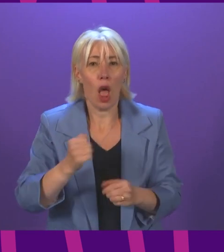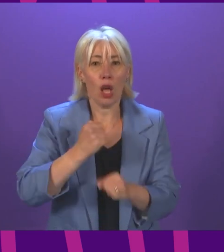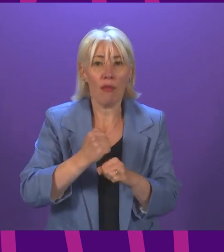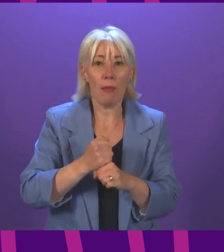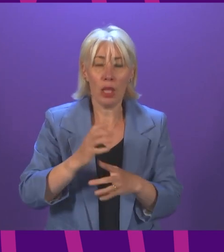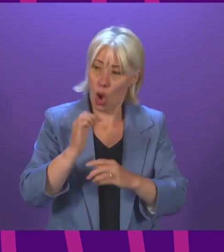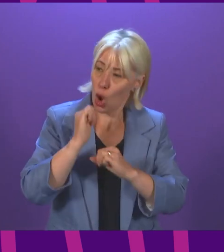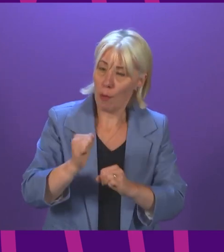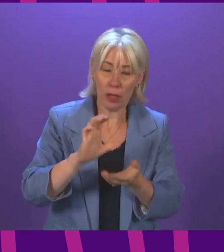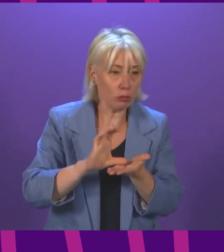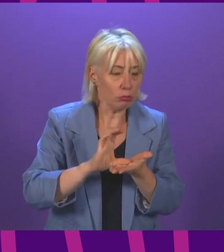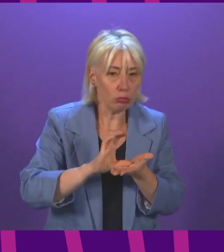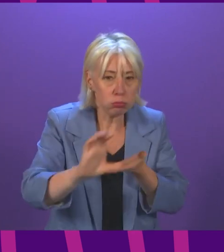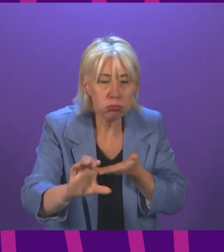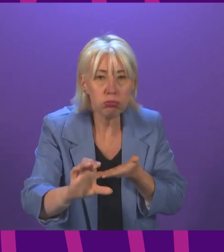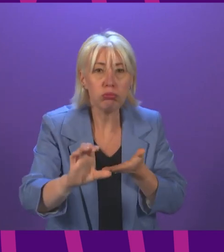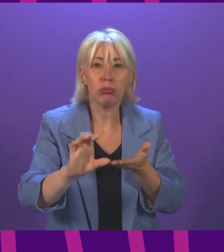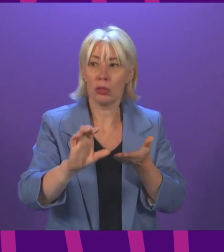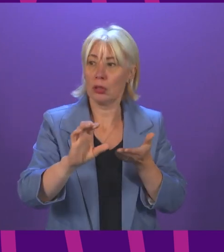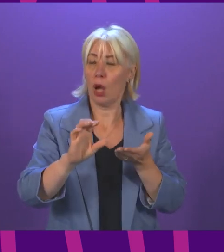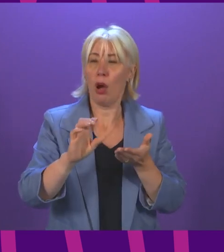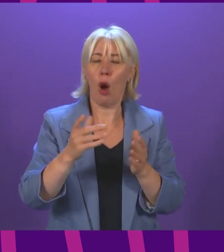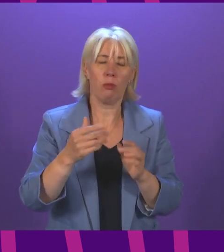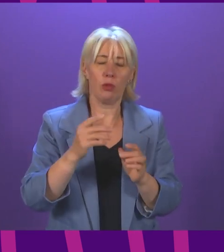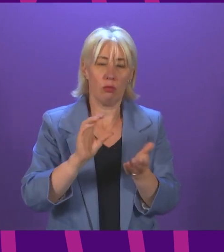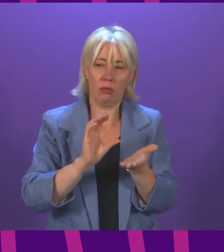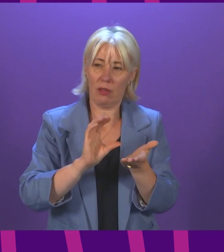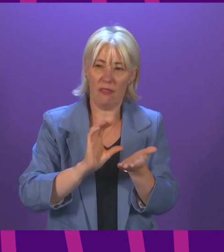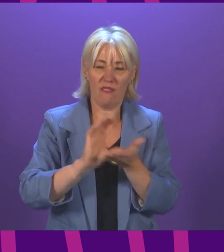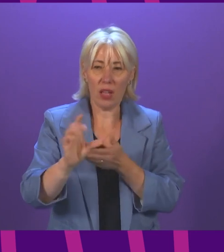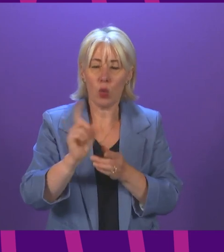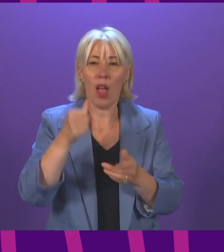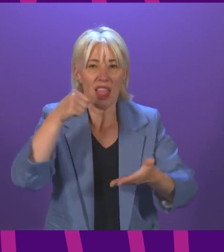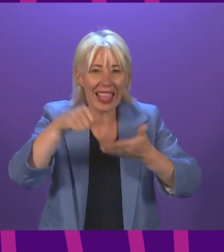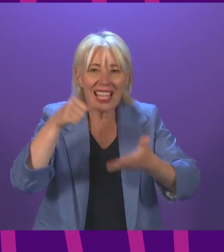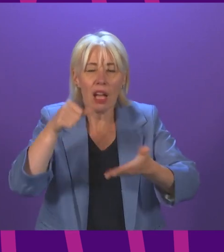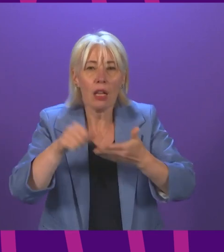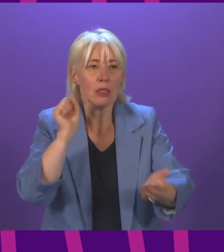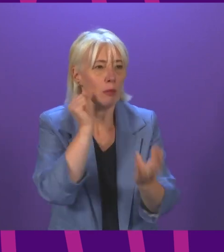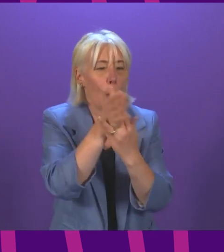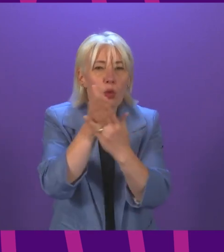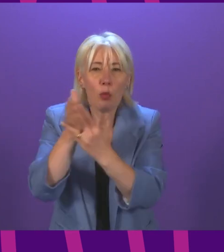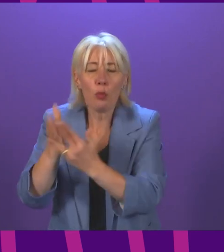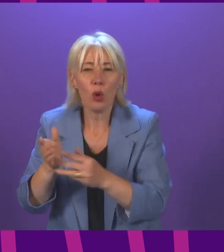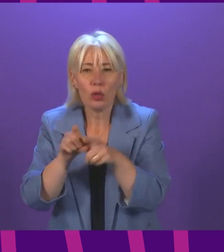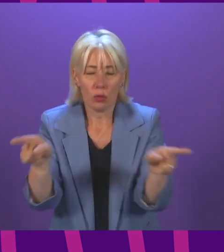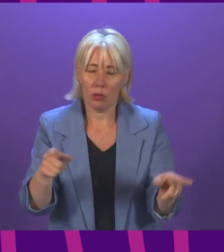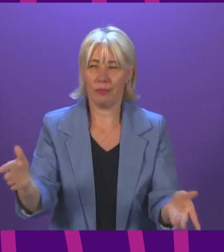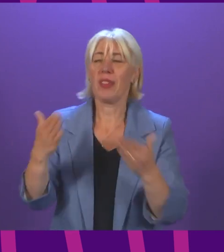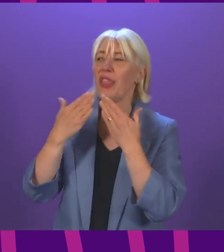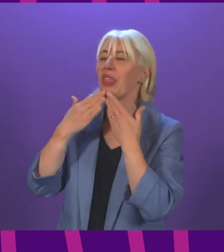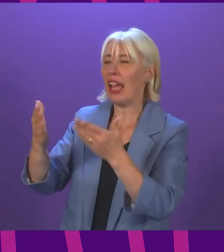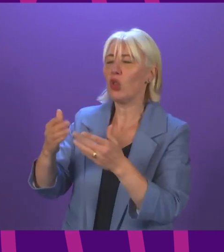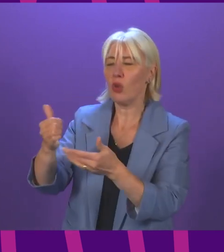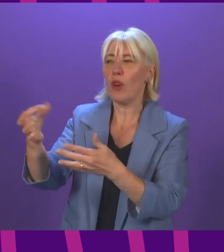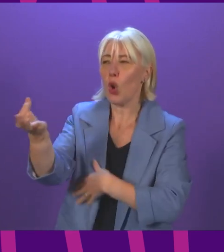resources for hardcopy letters to be sent? The Cabinet Secretary. Can I thank Mr Chowdhury for the question? Can I also, before I